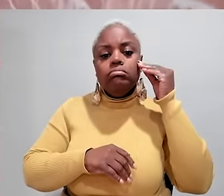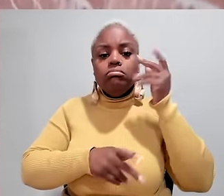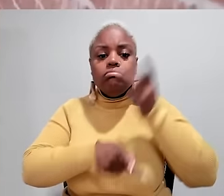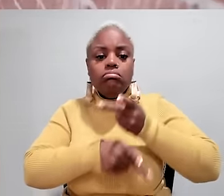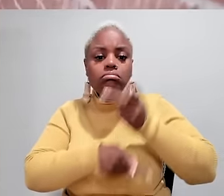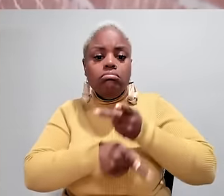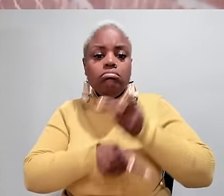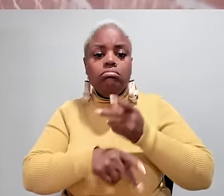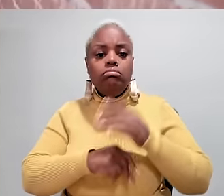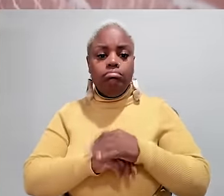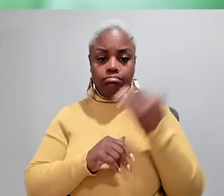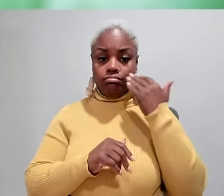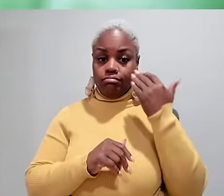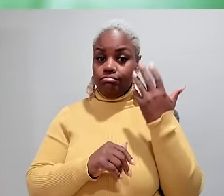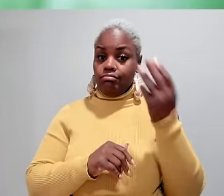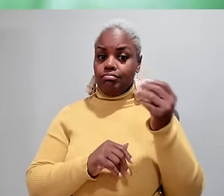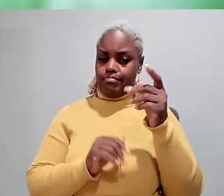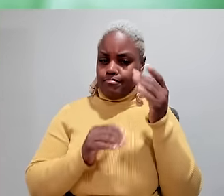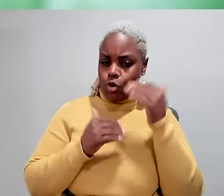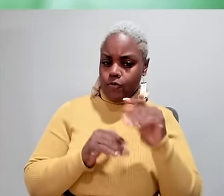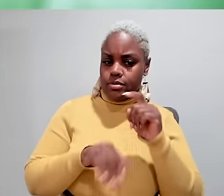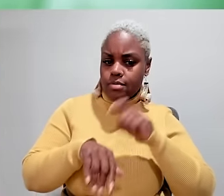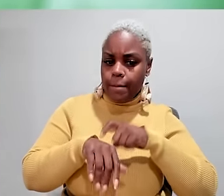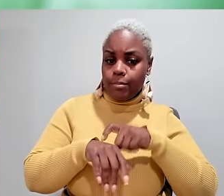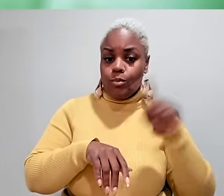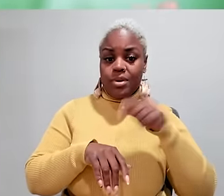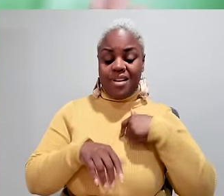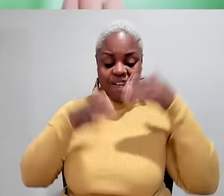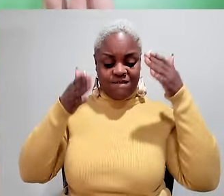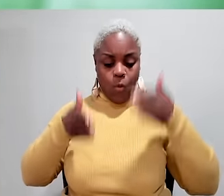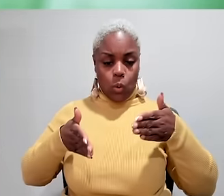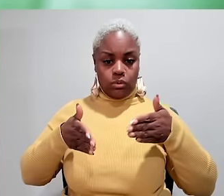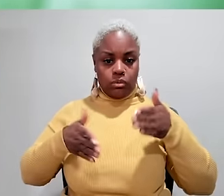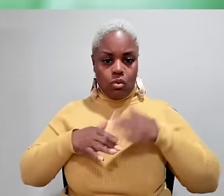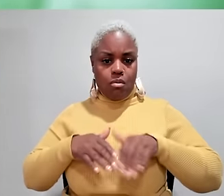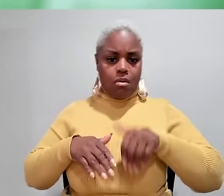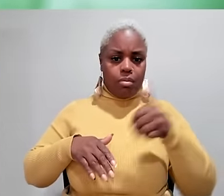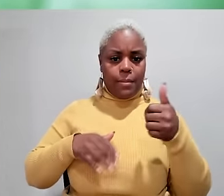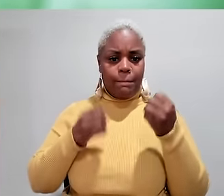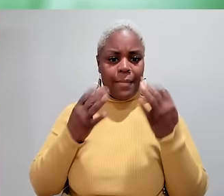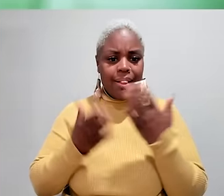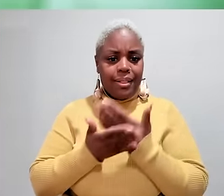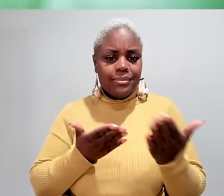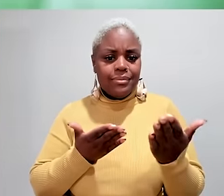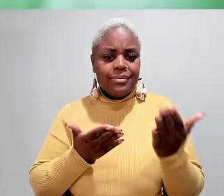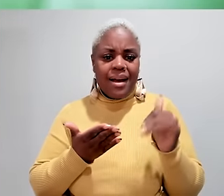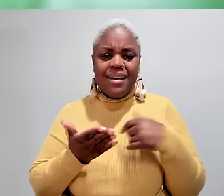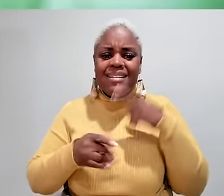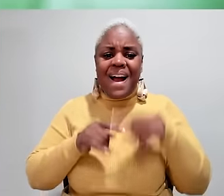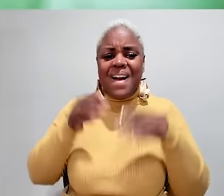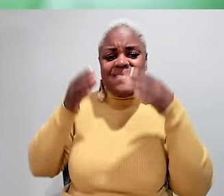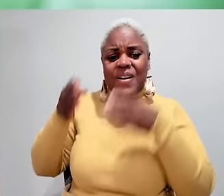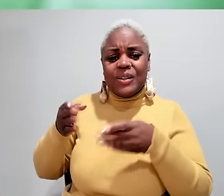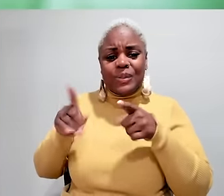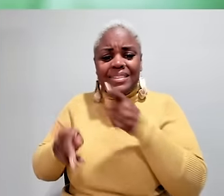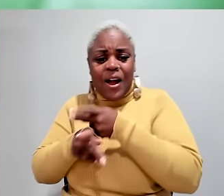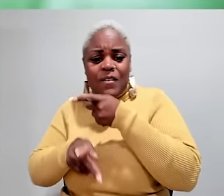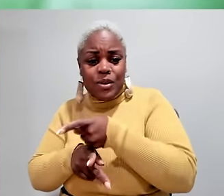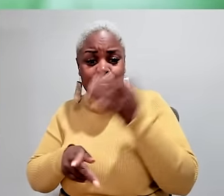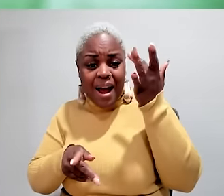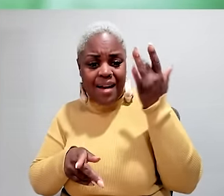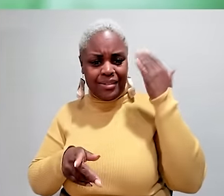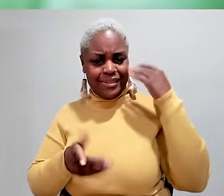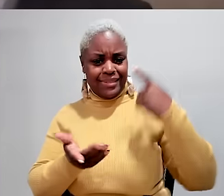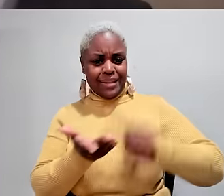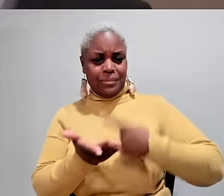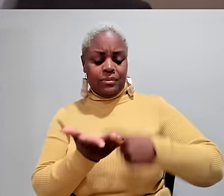an in-home caregiver. It's going to be like that period of time where I can focus on many other things that I can focus when I am